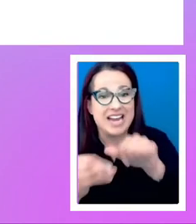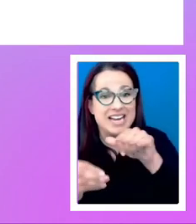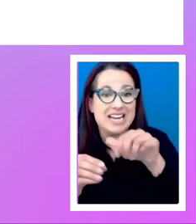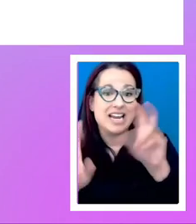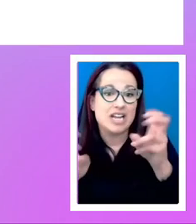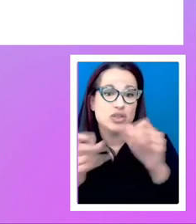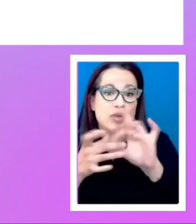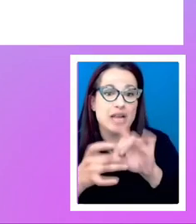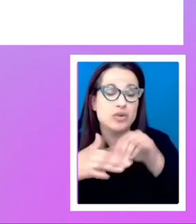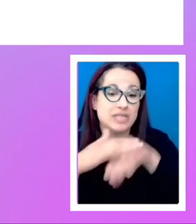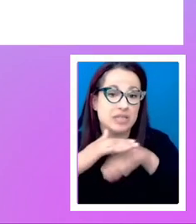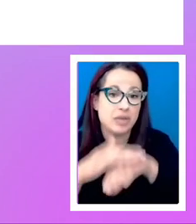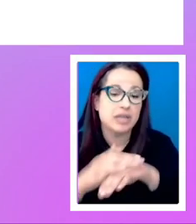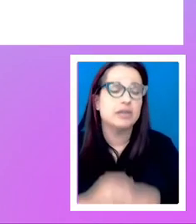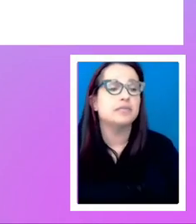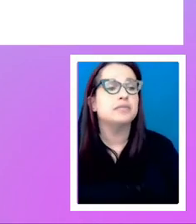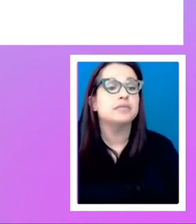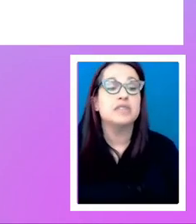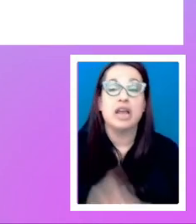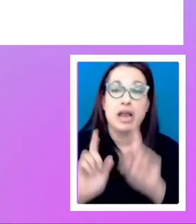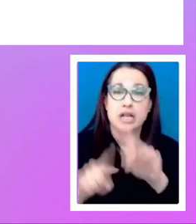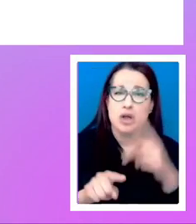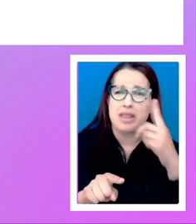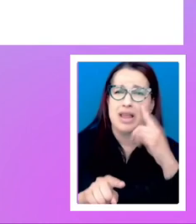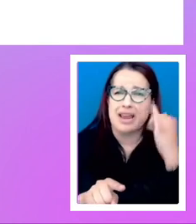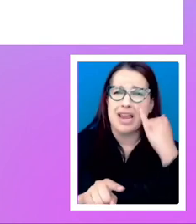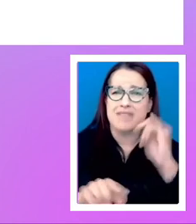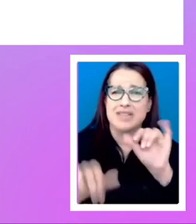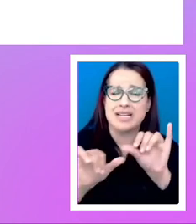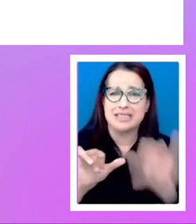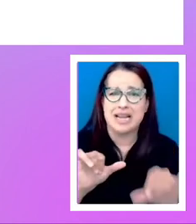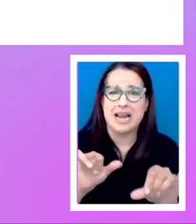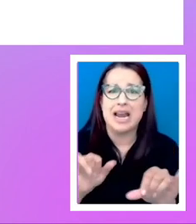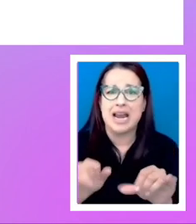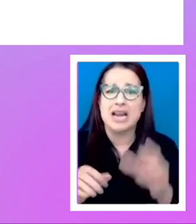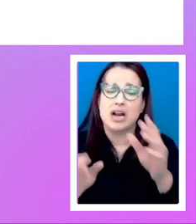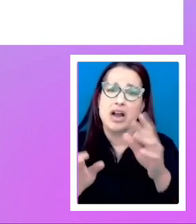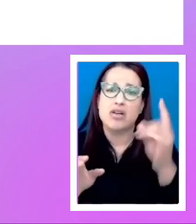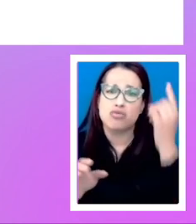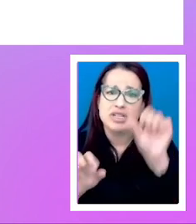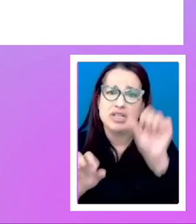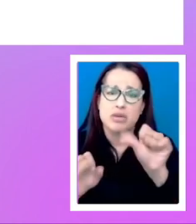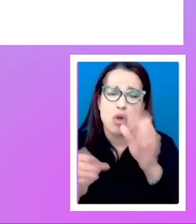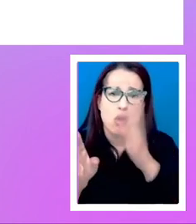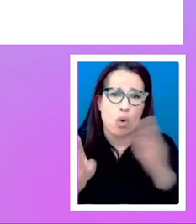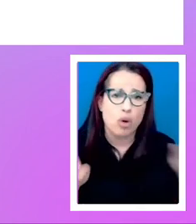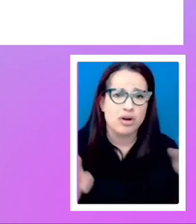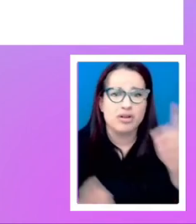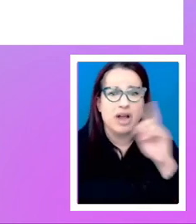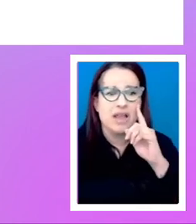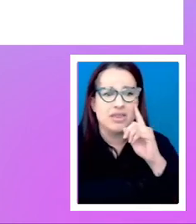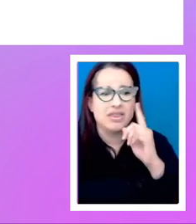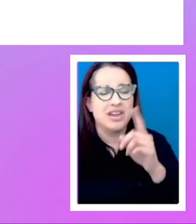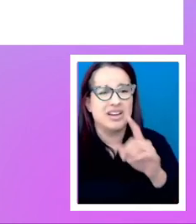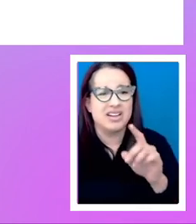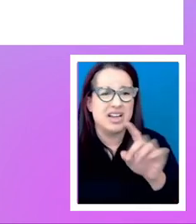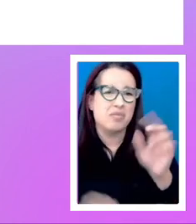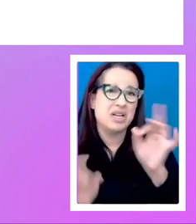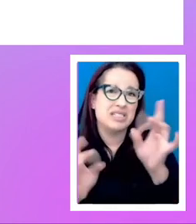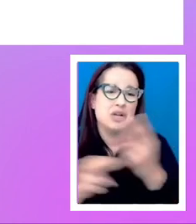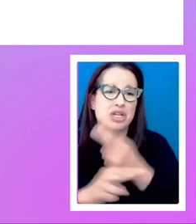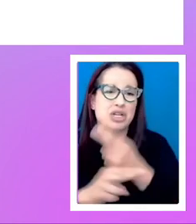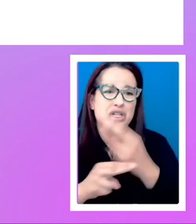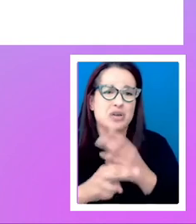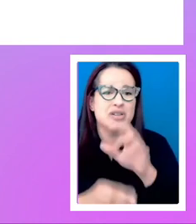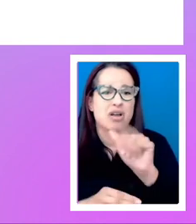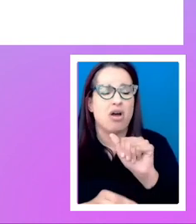I think generally, as long as you keep them in a sensible order, I mean, a form would be a dreadful thing to use AutoFlow Dense on. But I think as